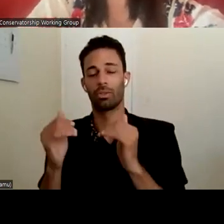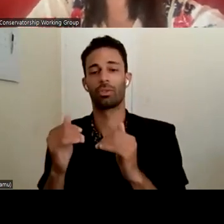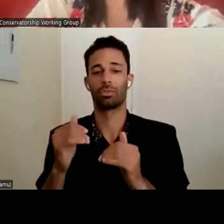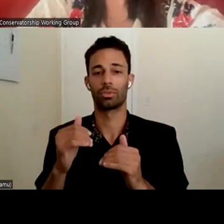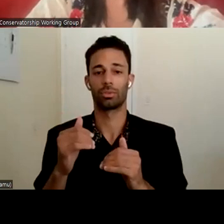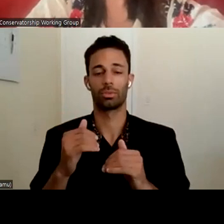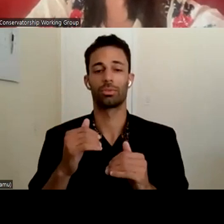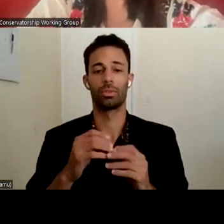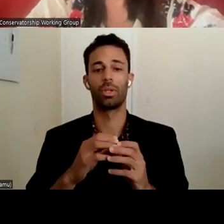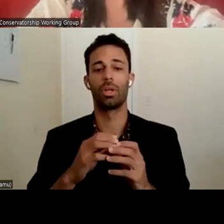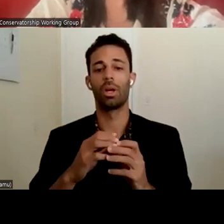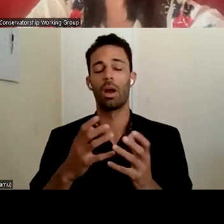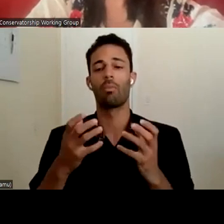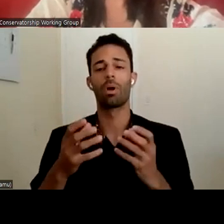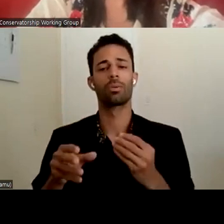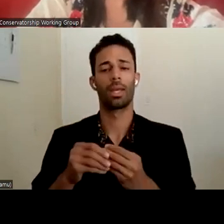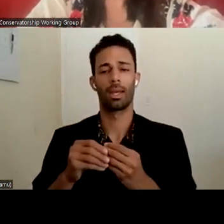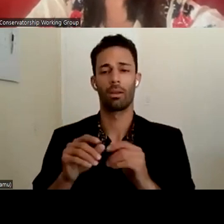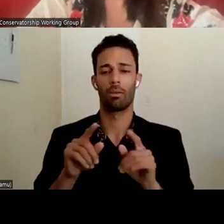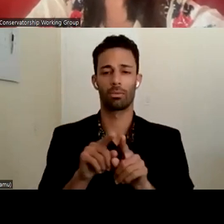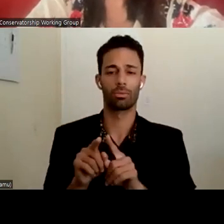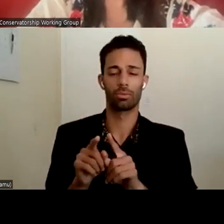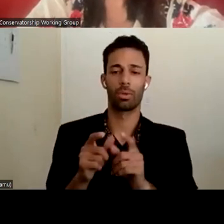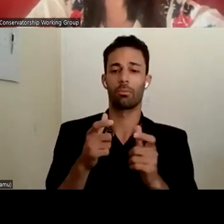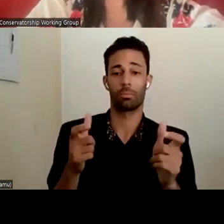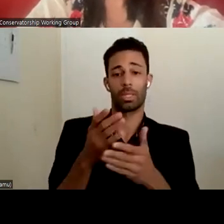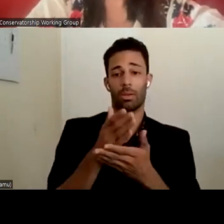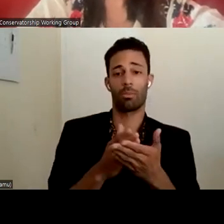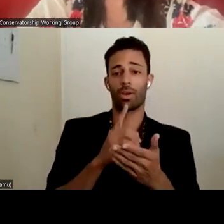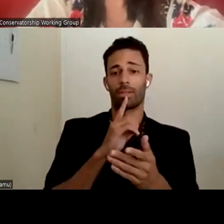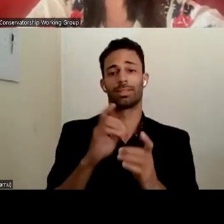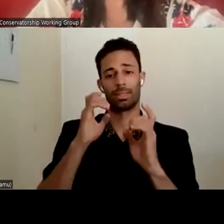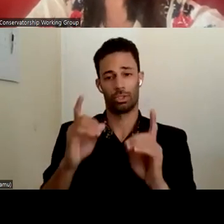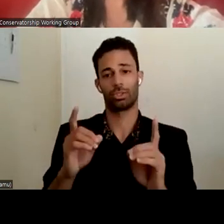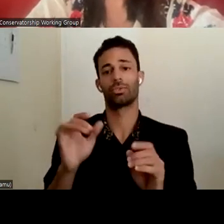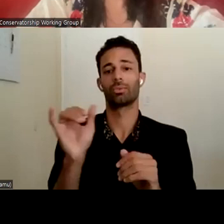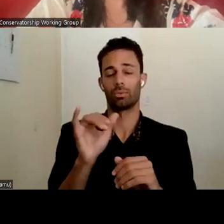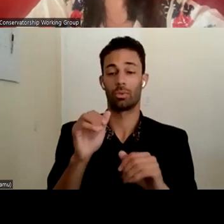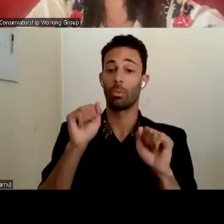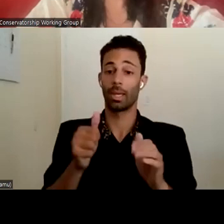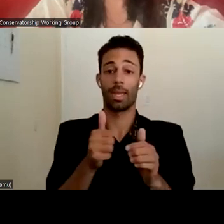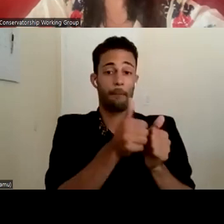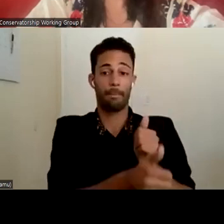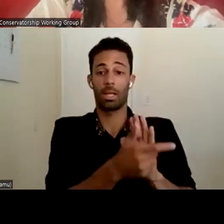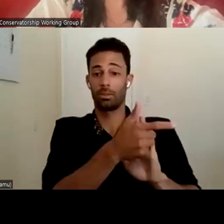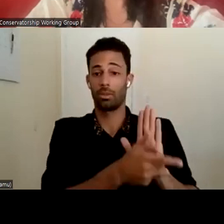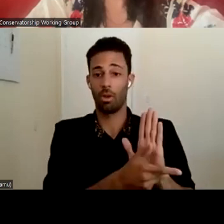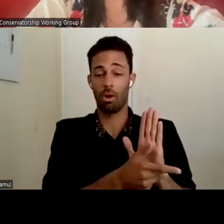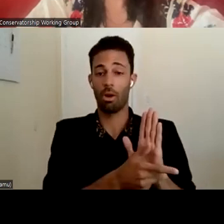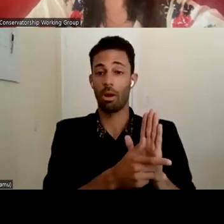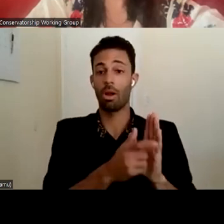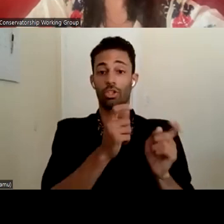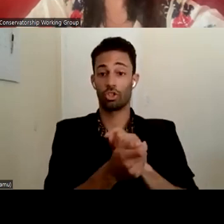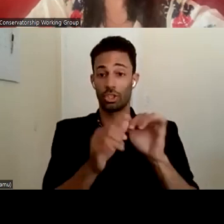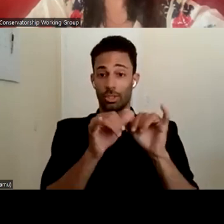also just wanted to add that, um, a big part of that is education too, right? Because we can pass laws that, um, change the